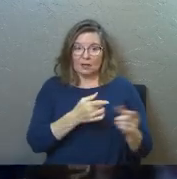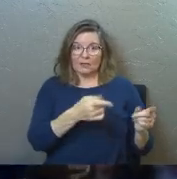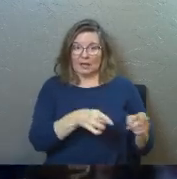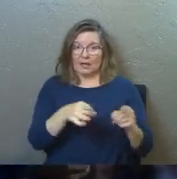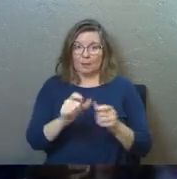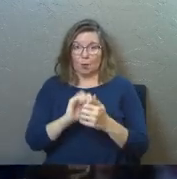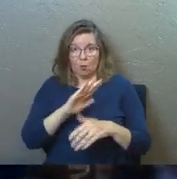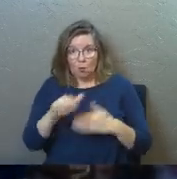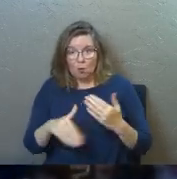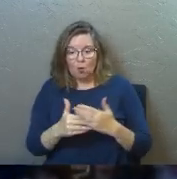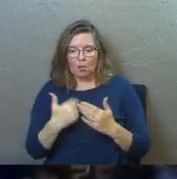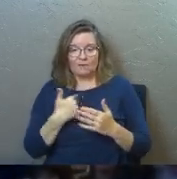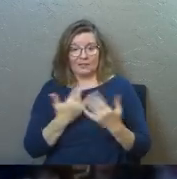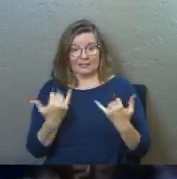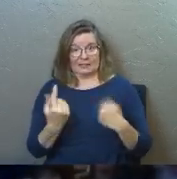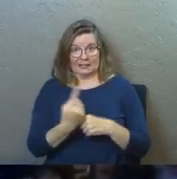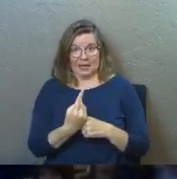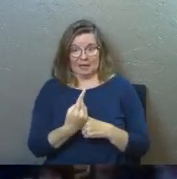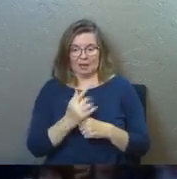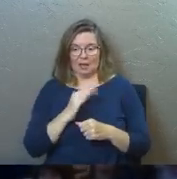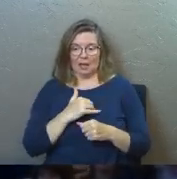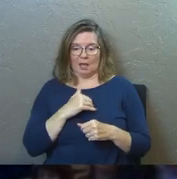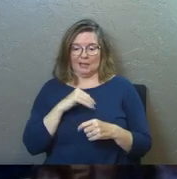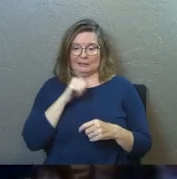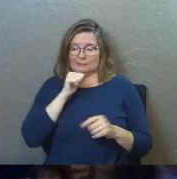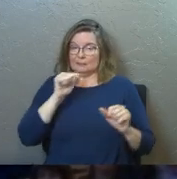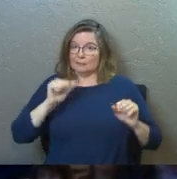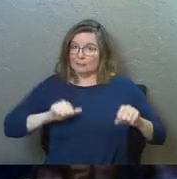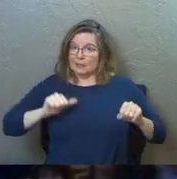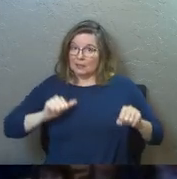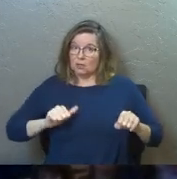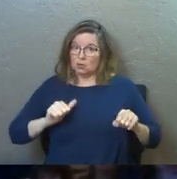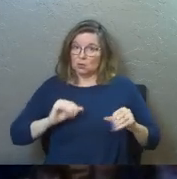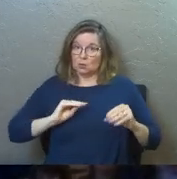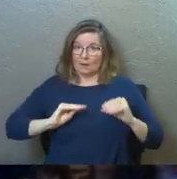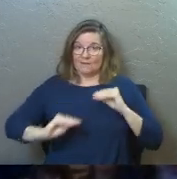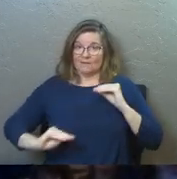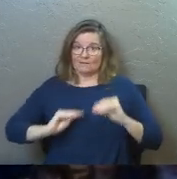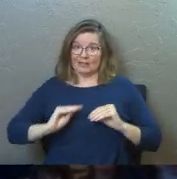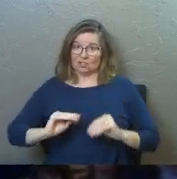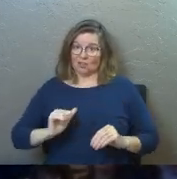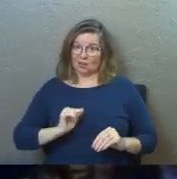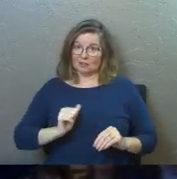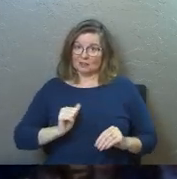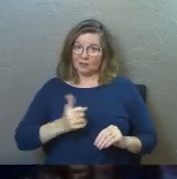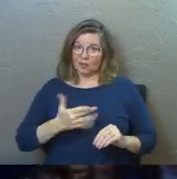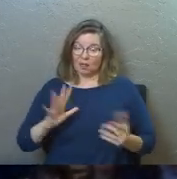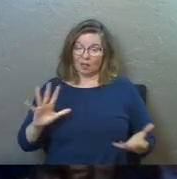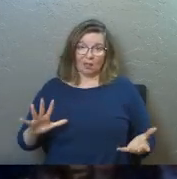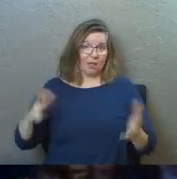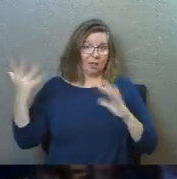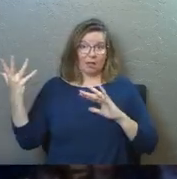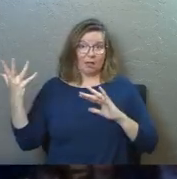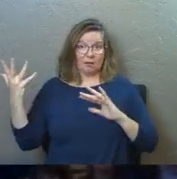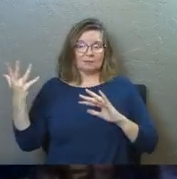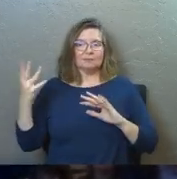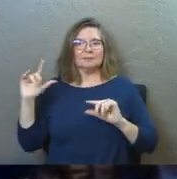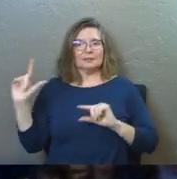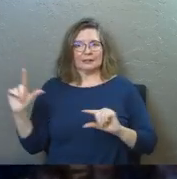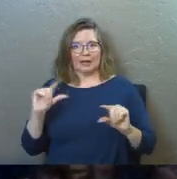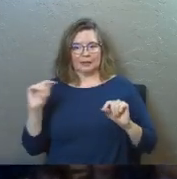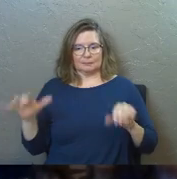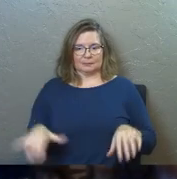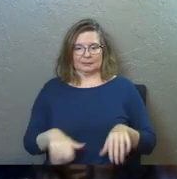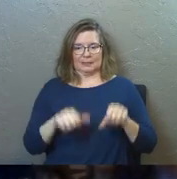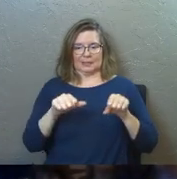that's happening with all of us today, and our inability to fix ourselves when things go wrong, gossip